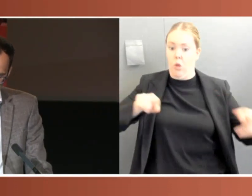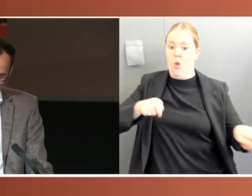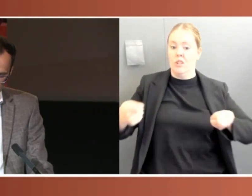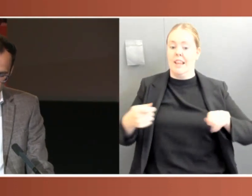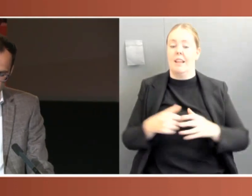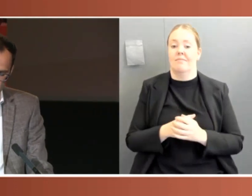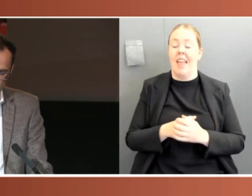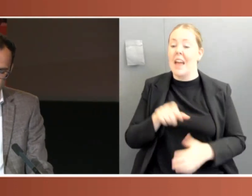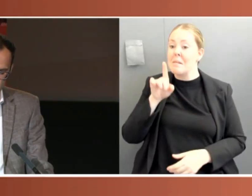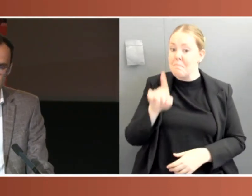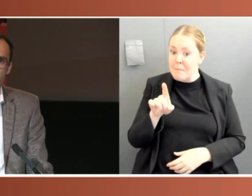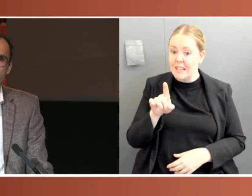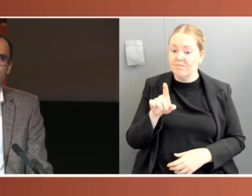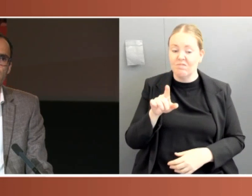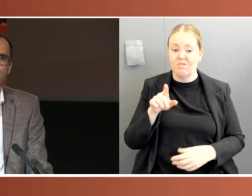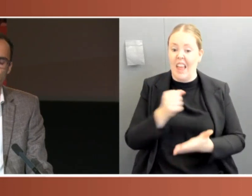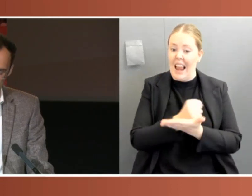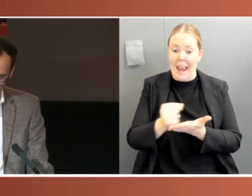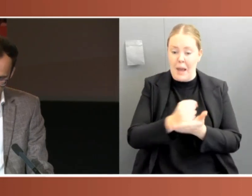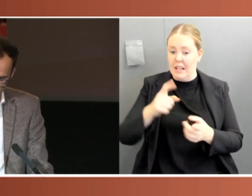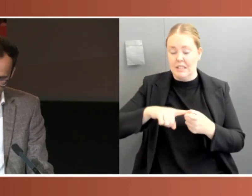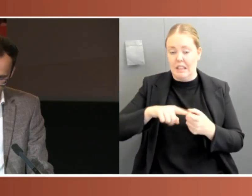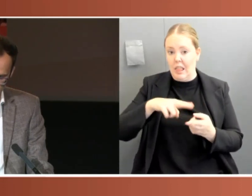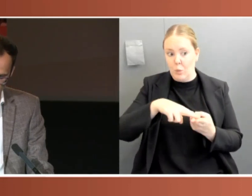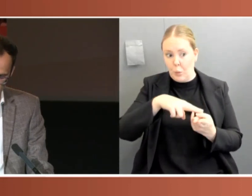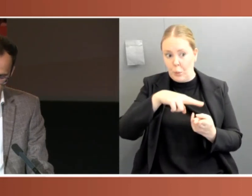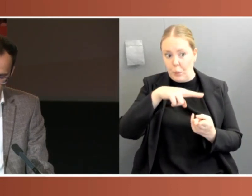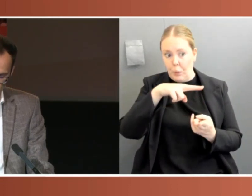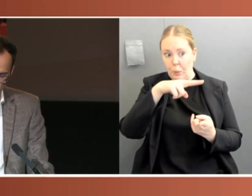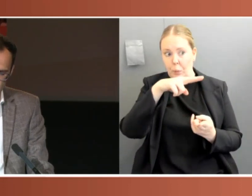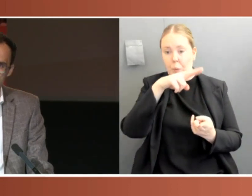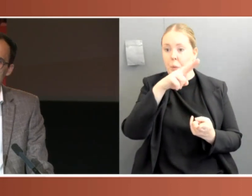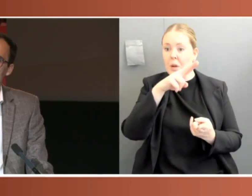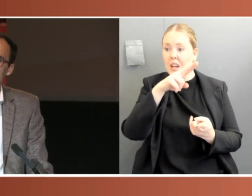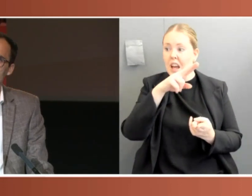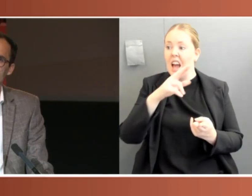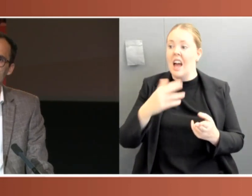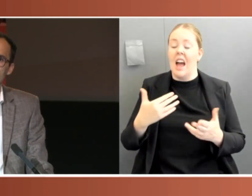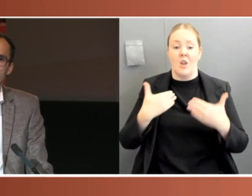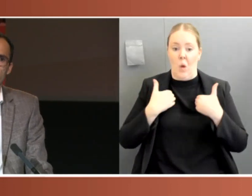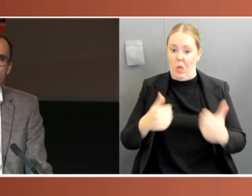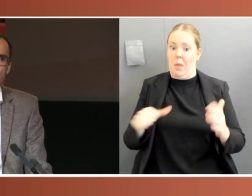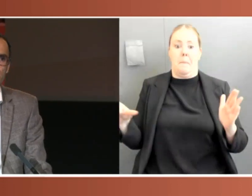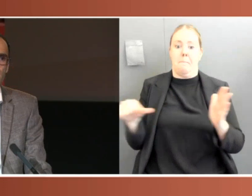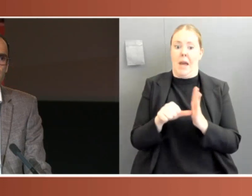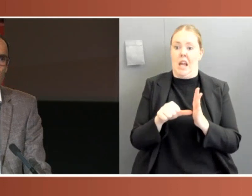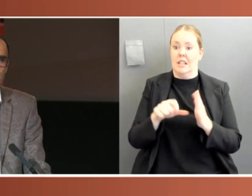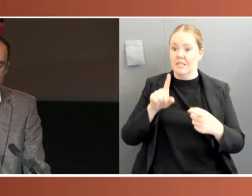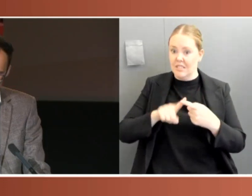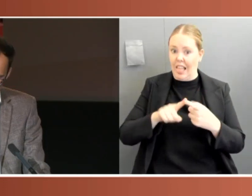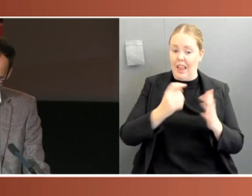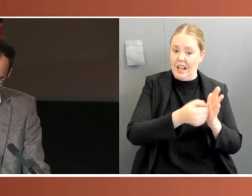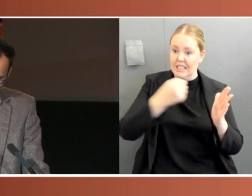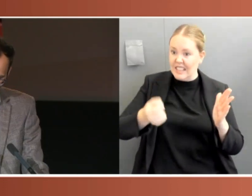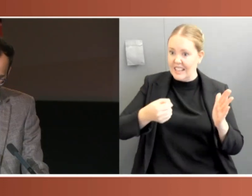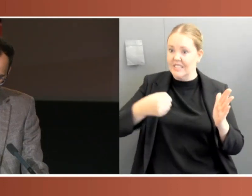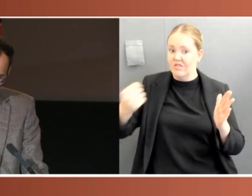extended several times and more significant restrictions were placed on all residents within the state. Residents in local government areas of concern, which happened to all be in